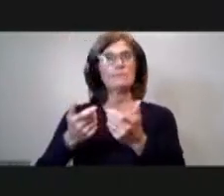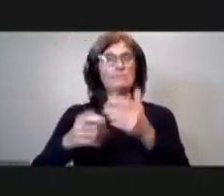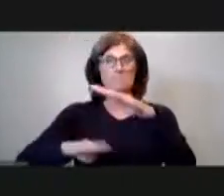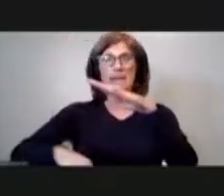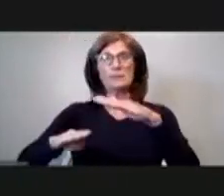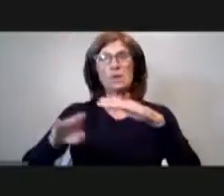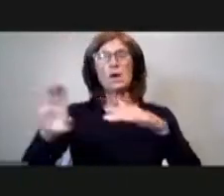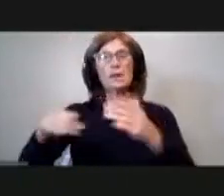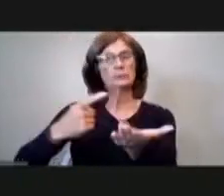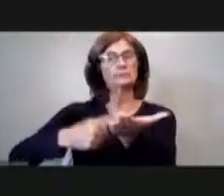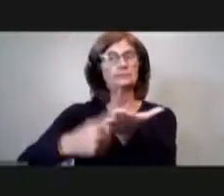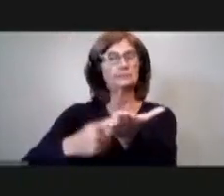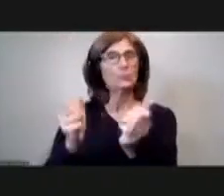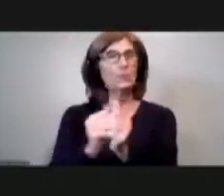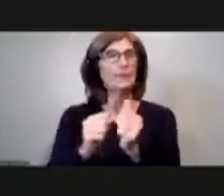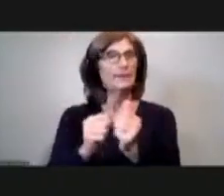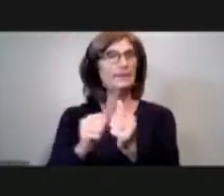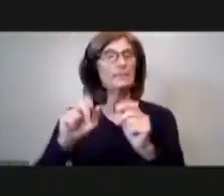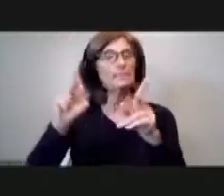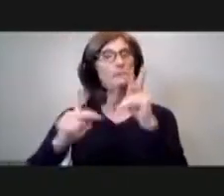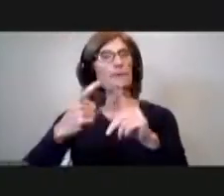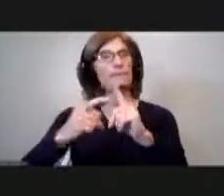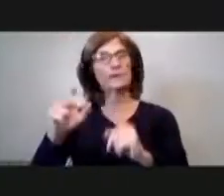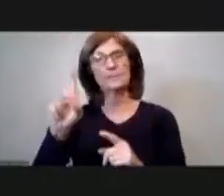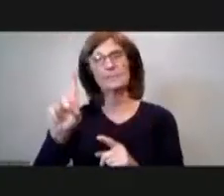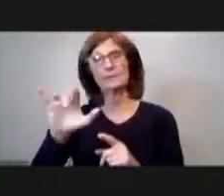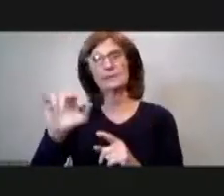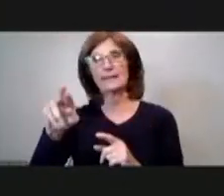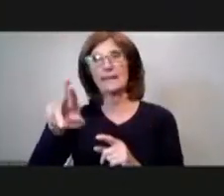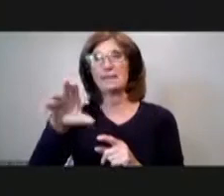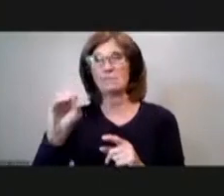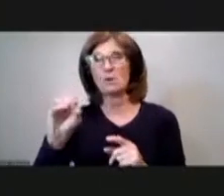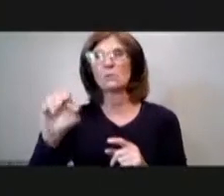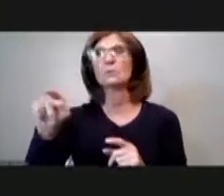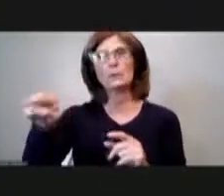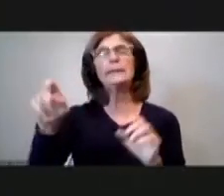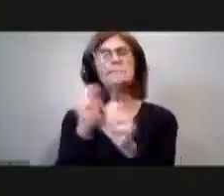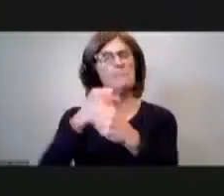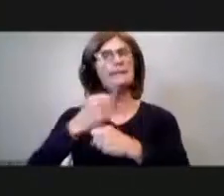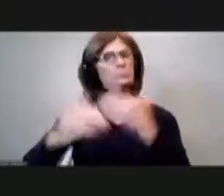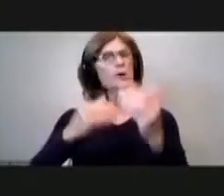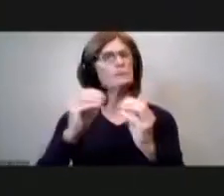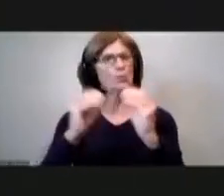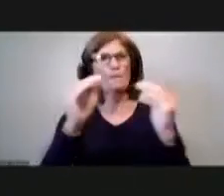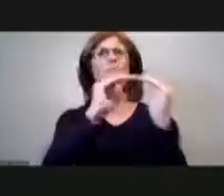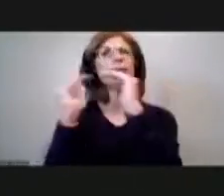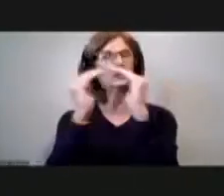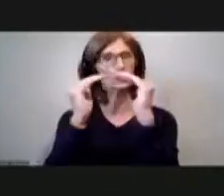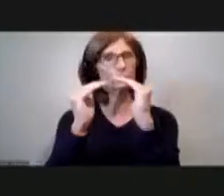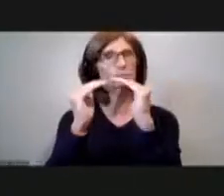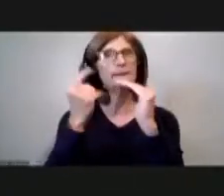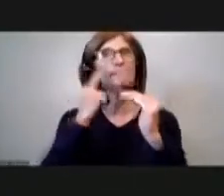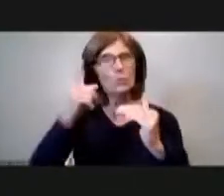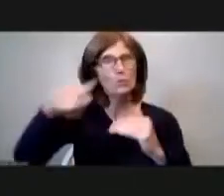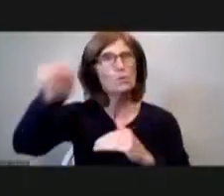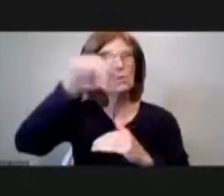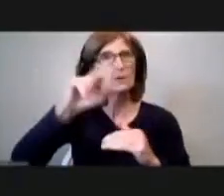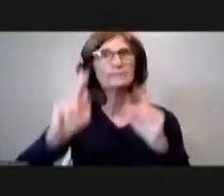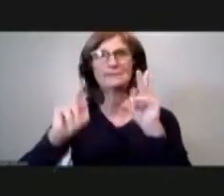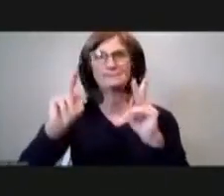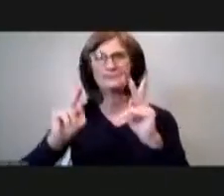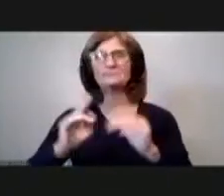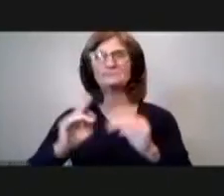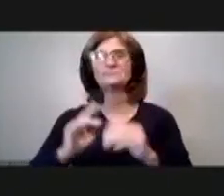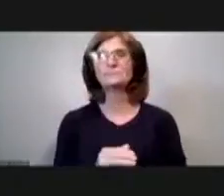conversations um so we can make that more equitable um for those folks um and